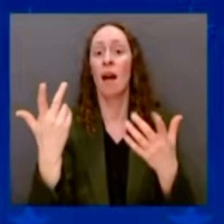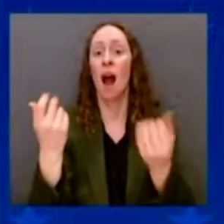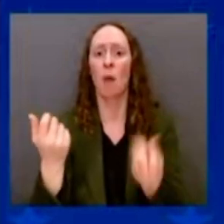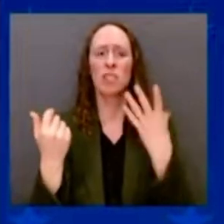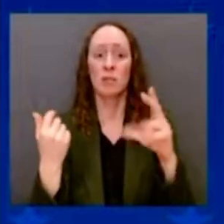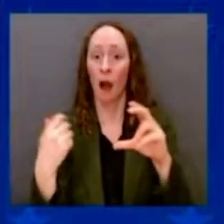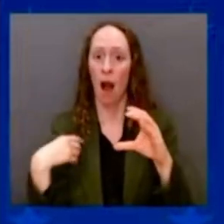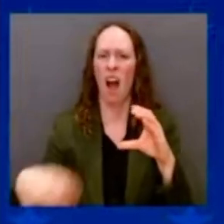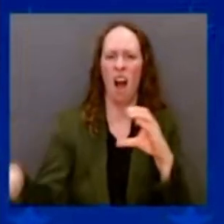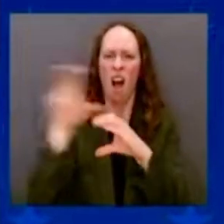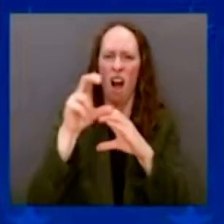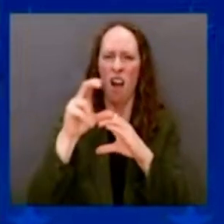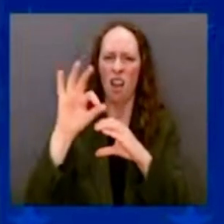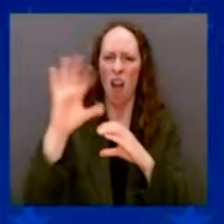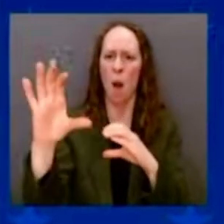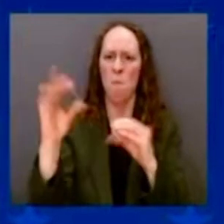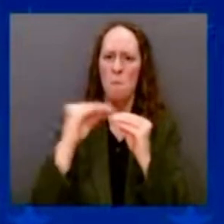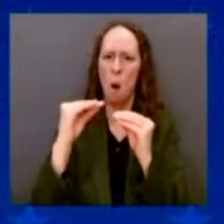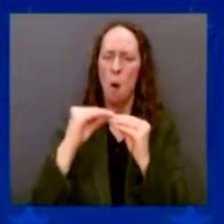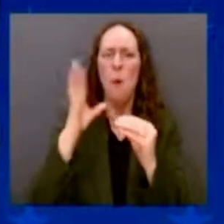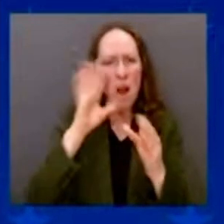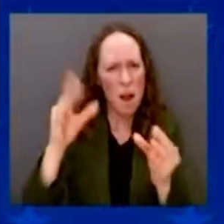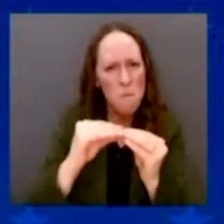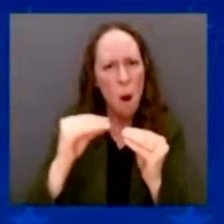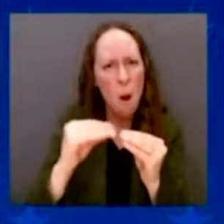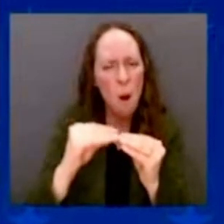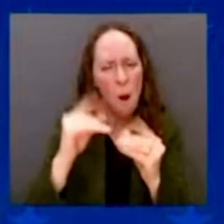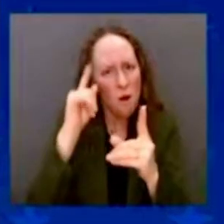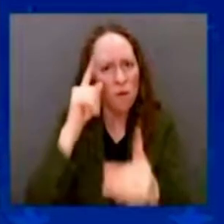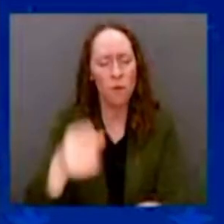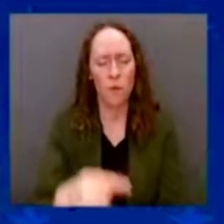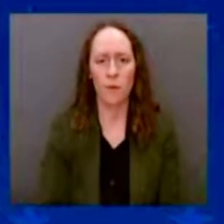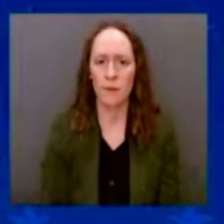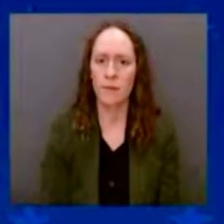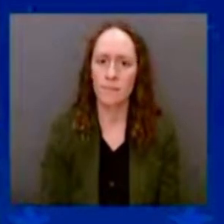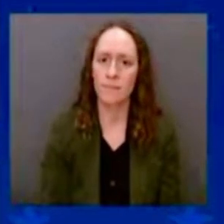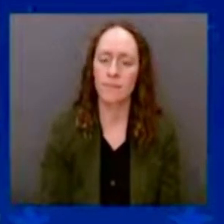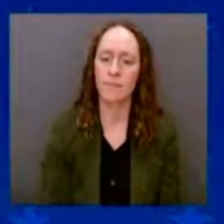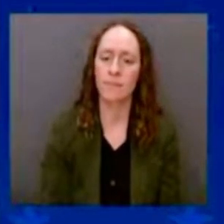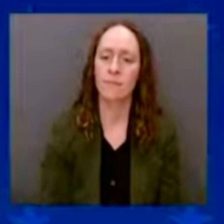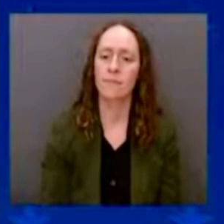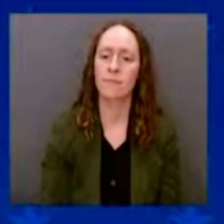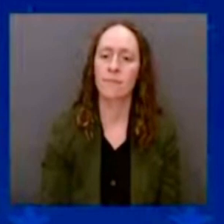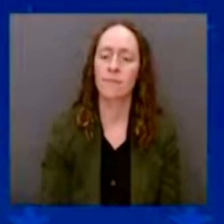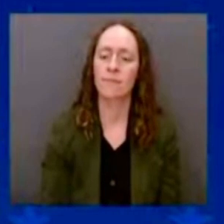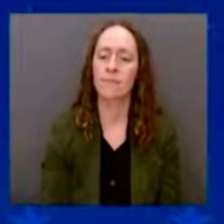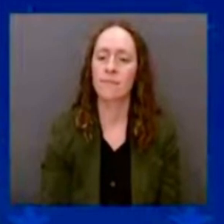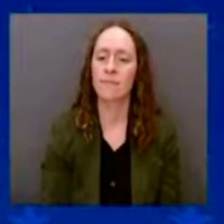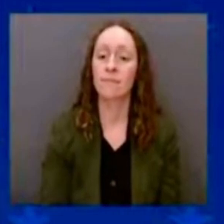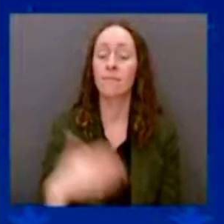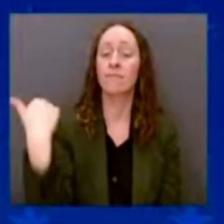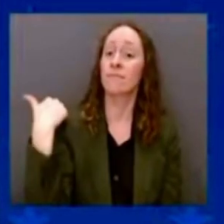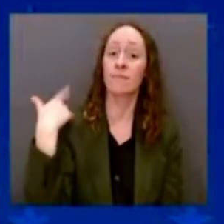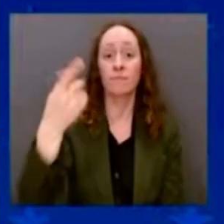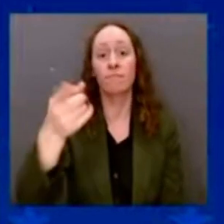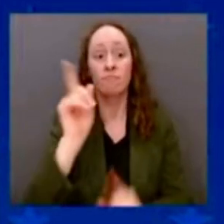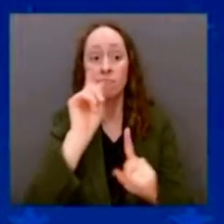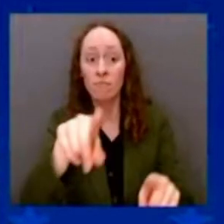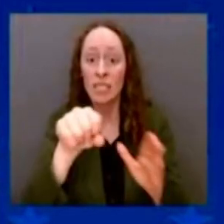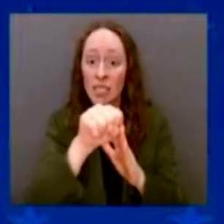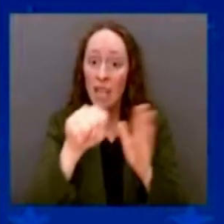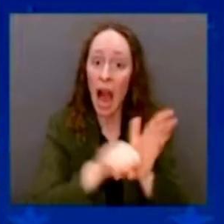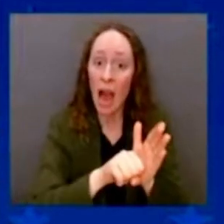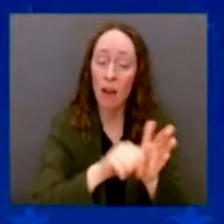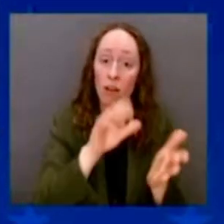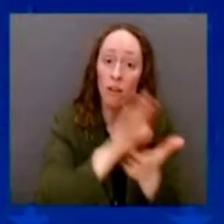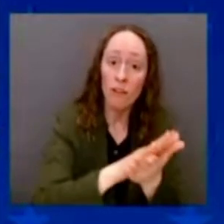I went — state schools — the state paid a significant portion of tuition. They're not anymore. They're not paying anymore. They're paying